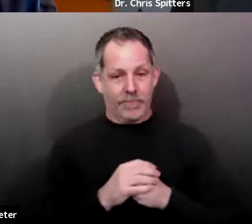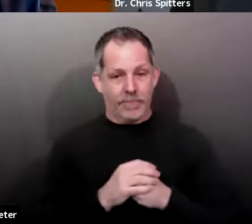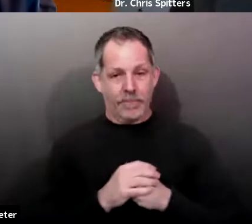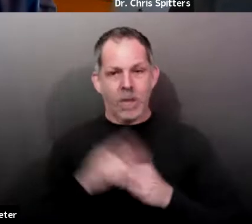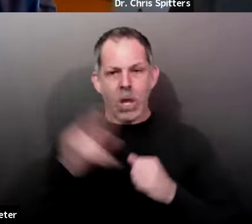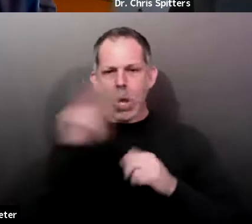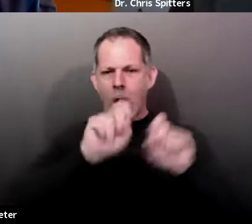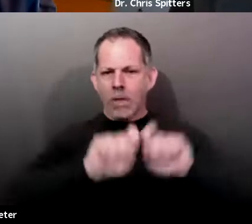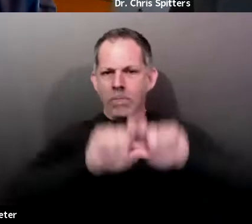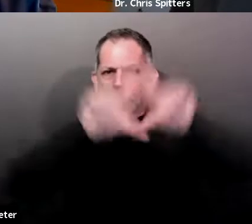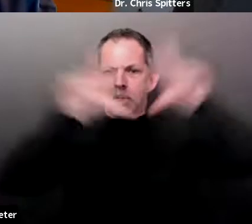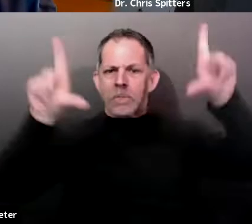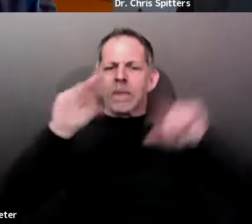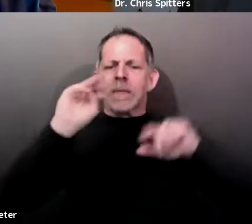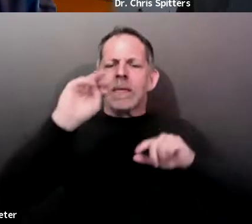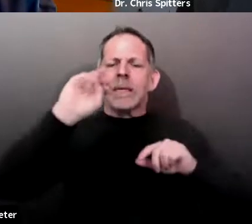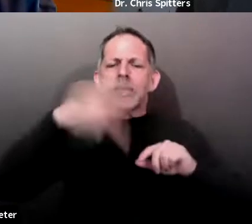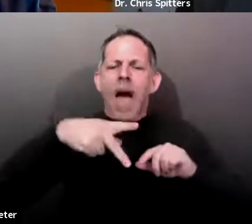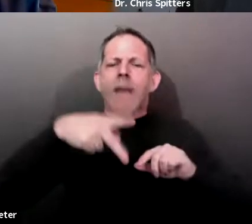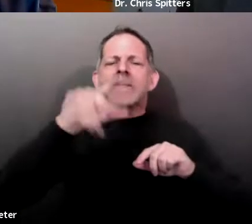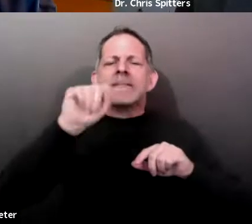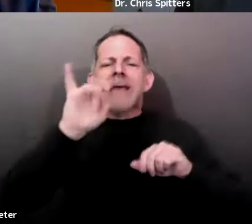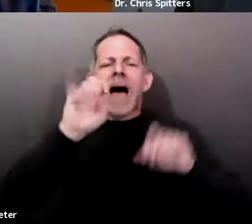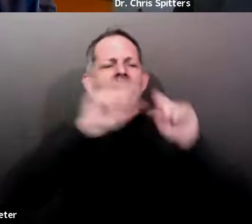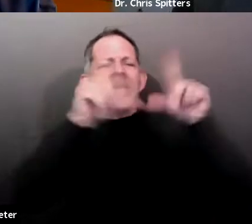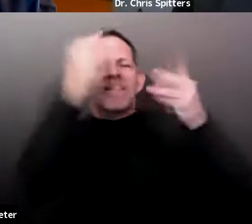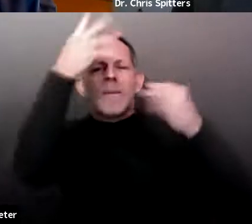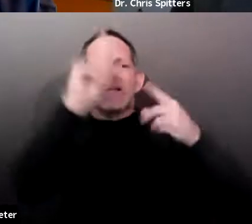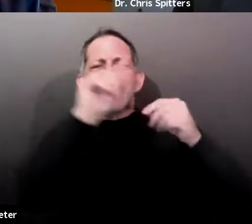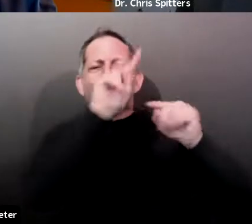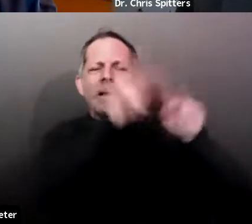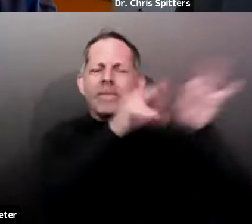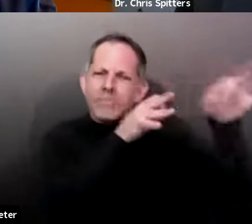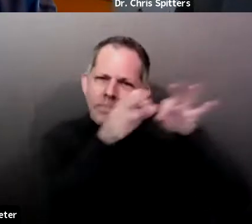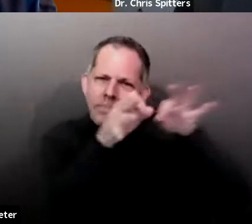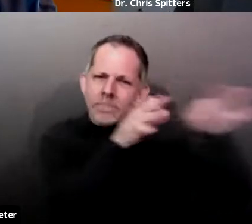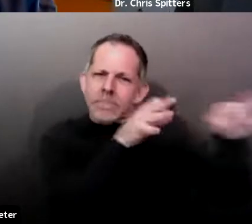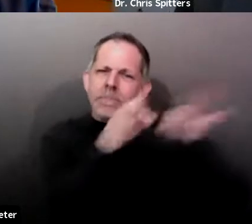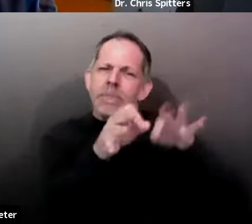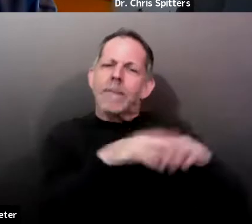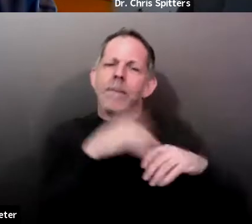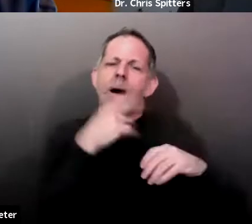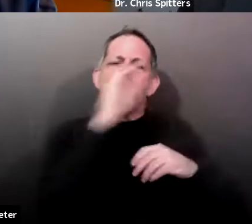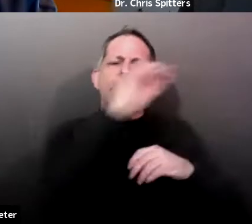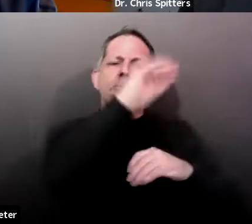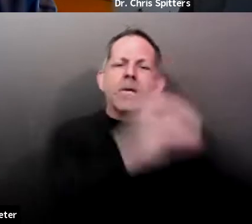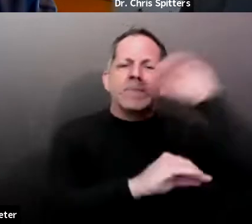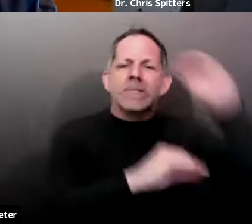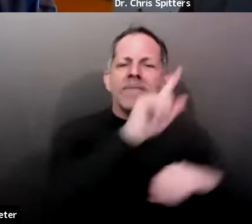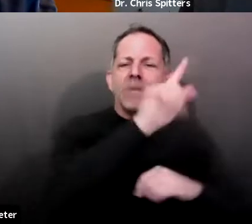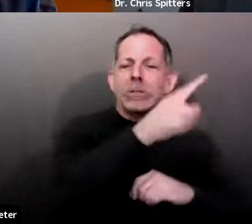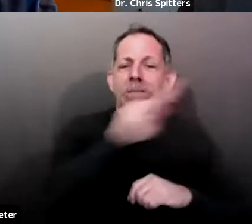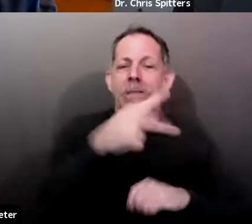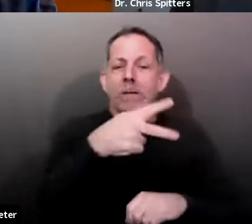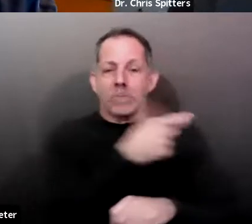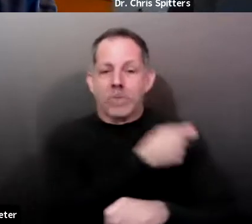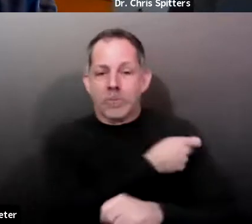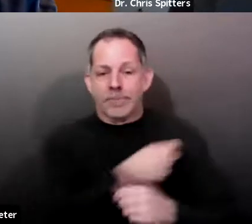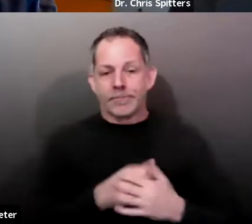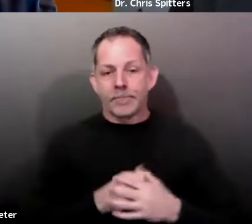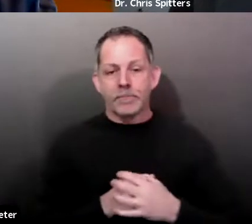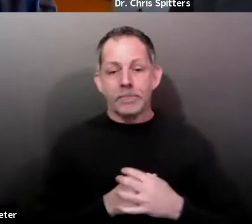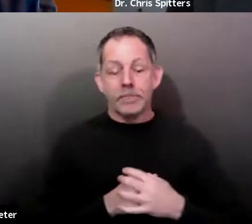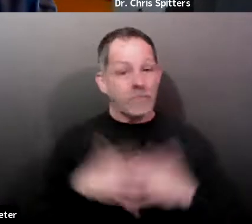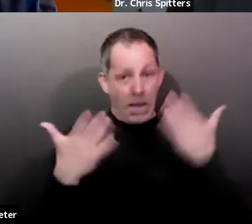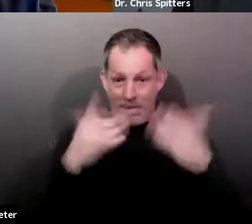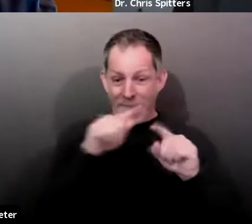made lots of efforts to reach out. And there's this kind of crew that we don't hear back from probably some of them went and got a second dose somewhere else. Uh,